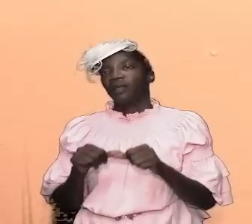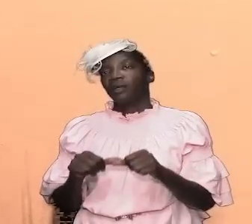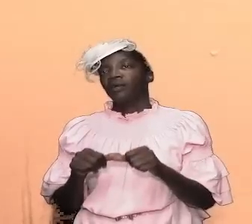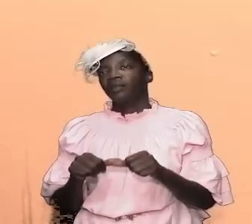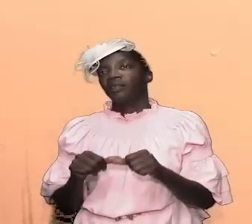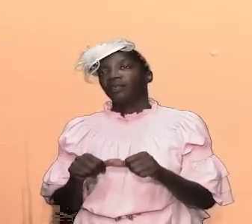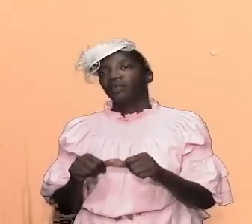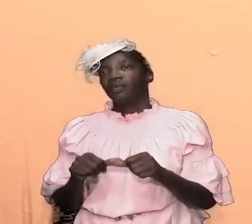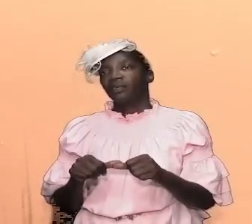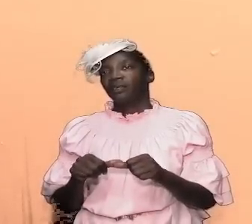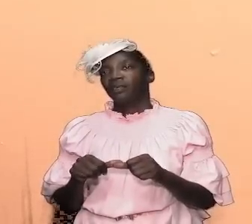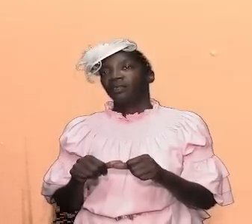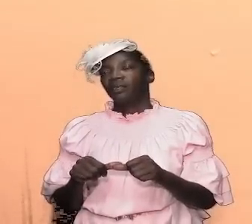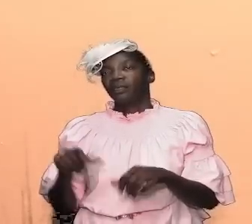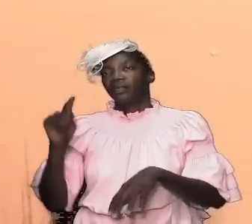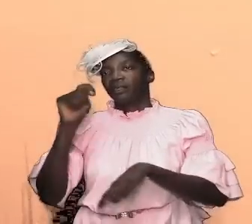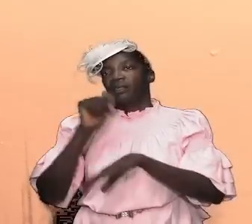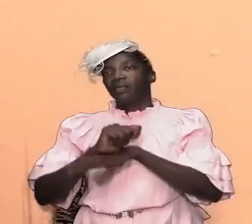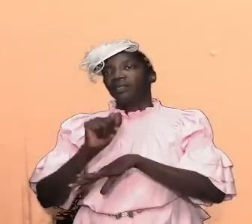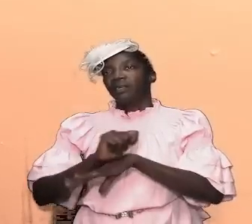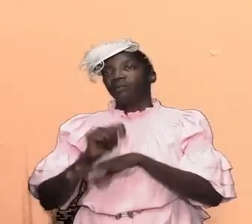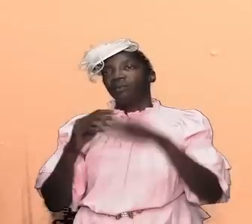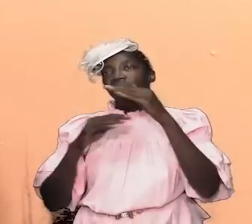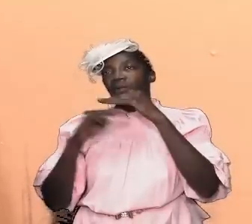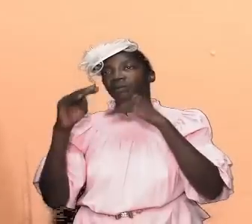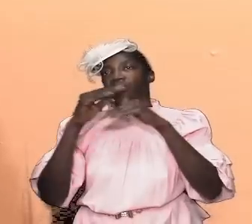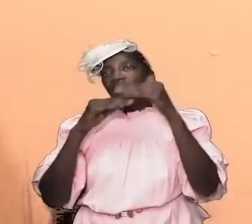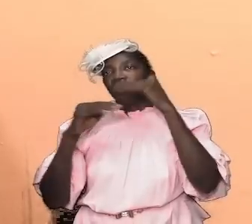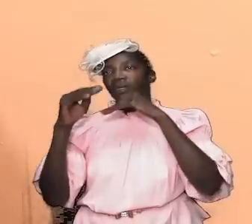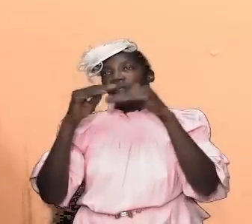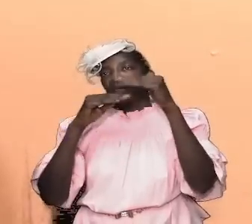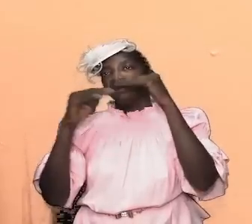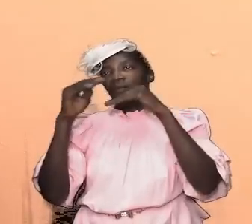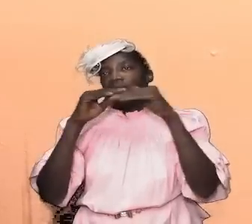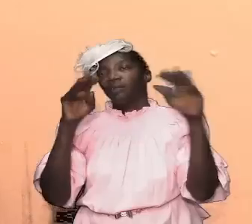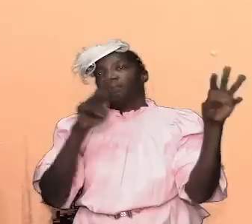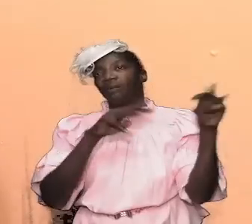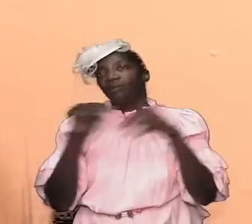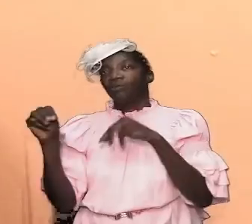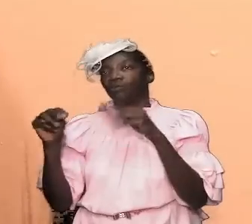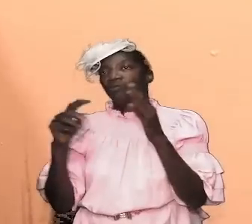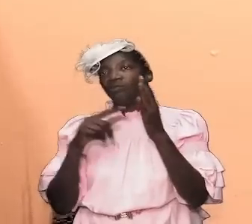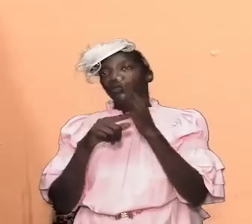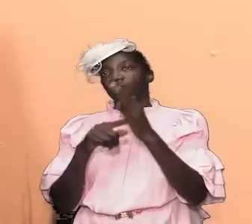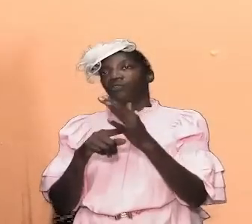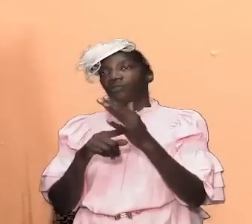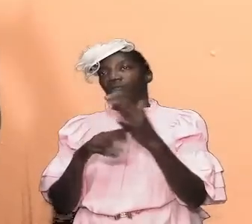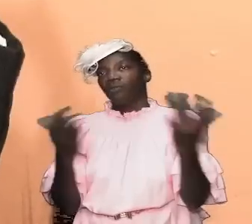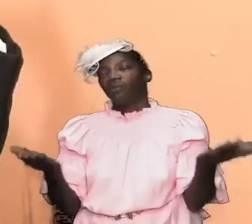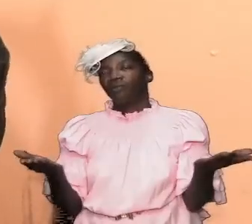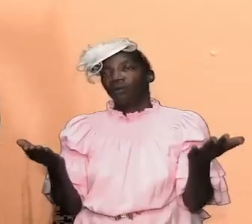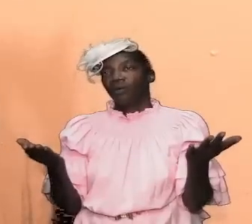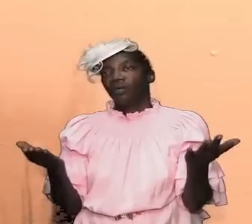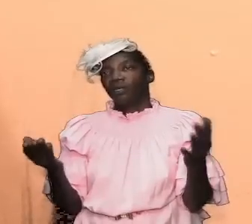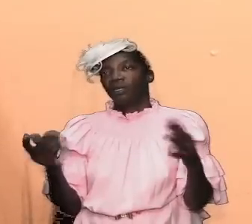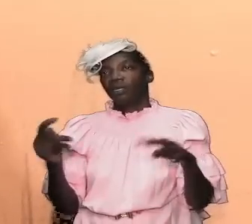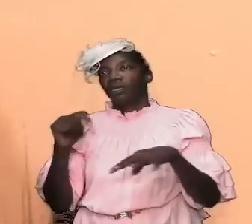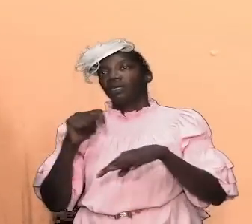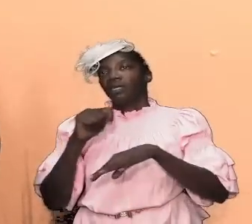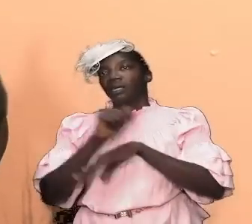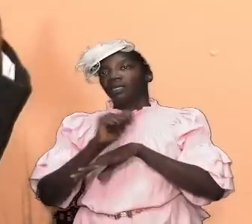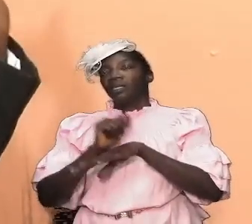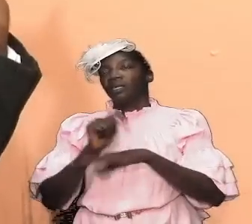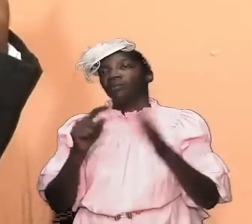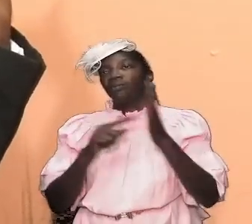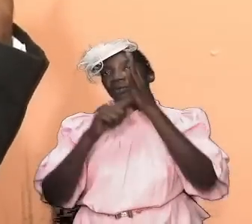with the temples that were built and then we are going to move now to show what the temple signifies